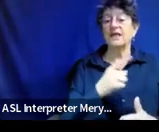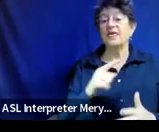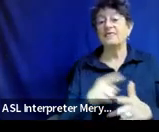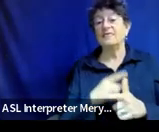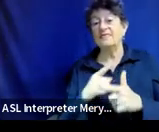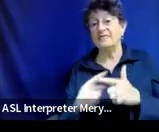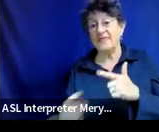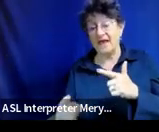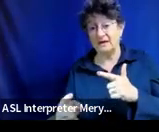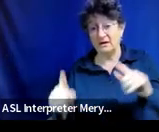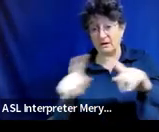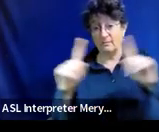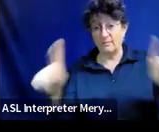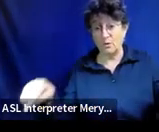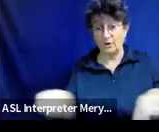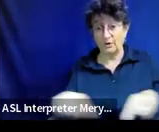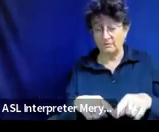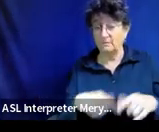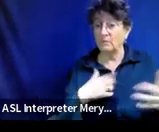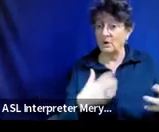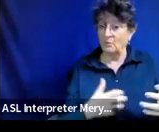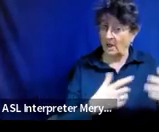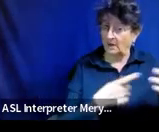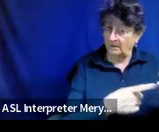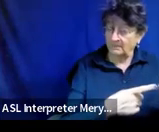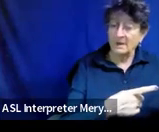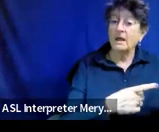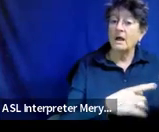want to get up to 50% accuracy.